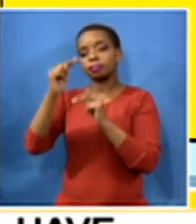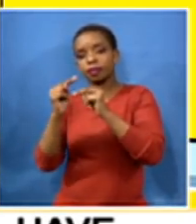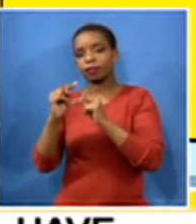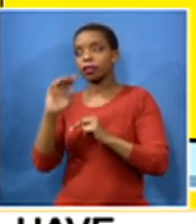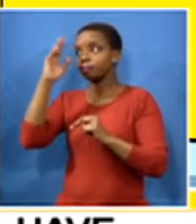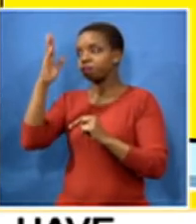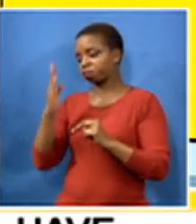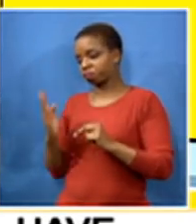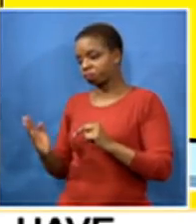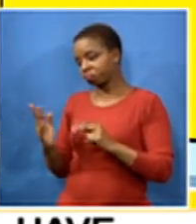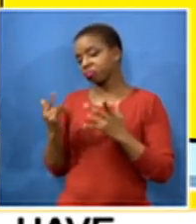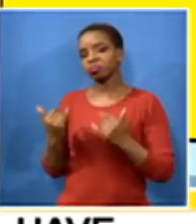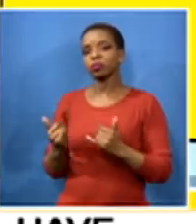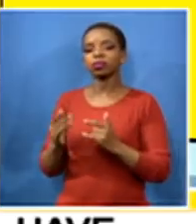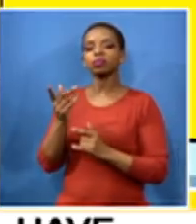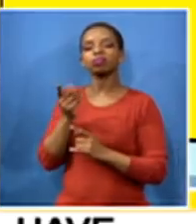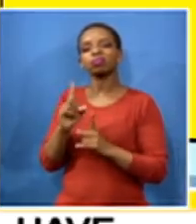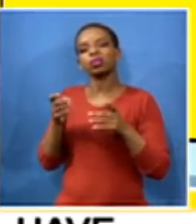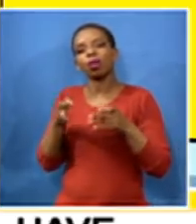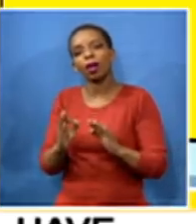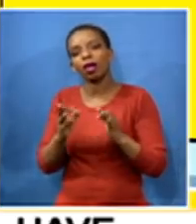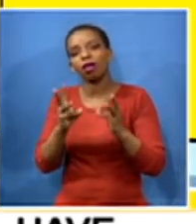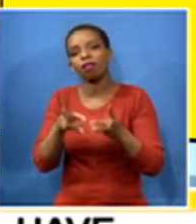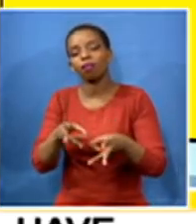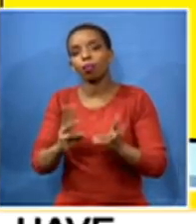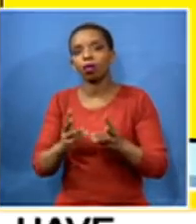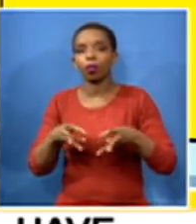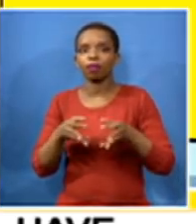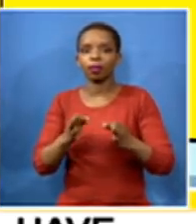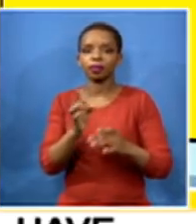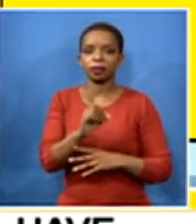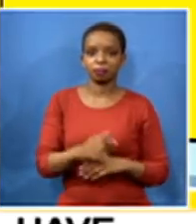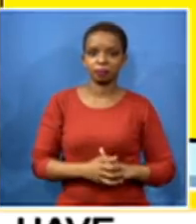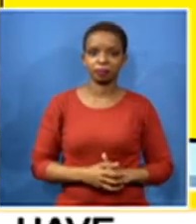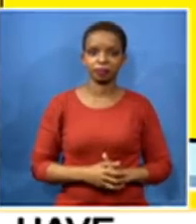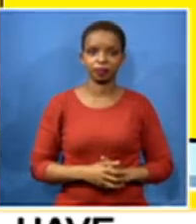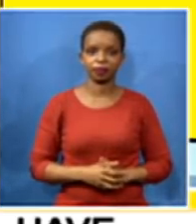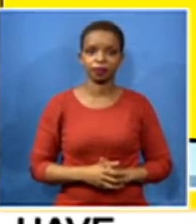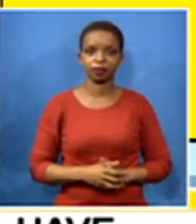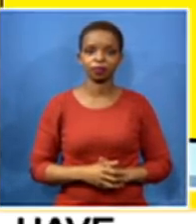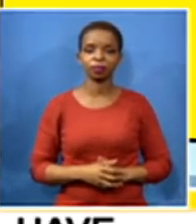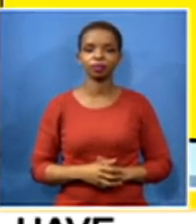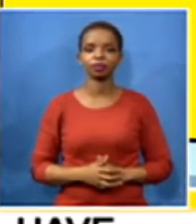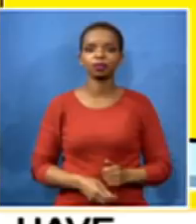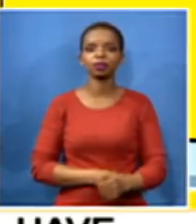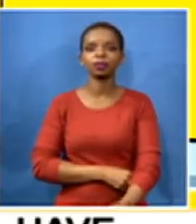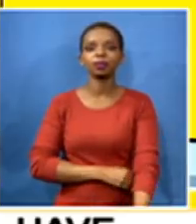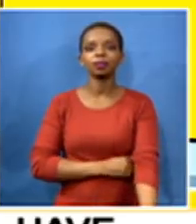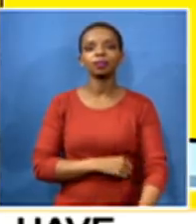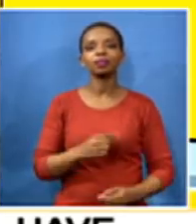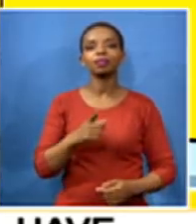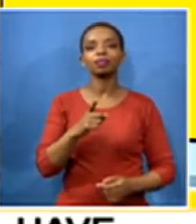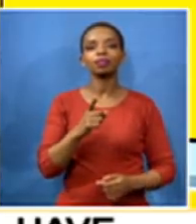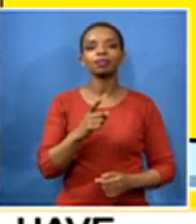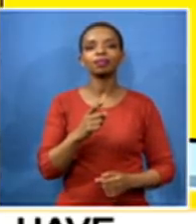faranaz a very other what's the way forward from this week in i think what we have to do is we've we've got